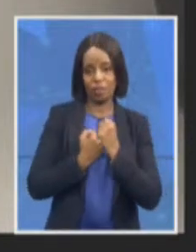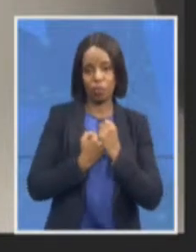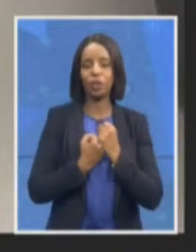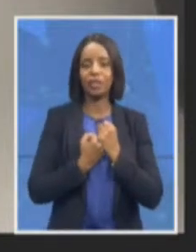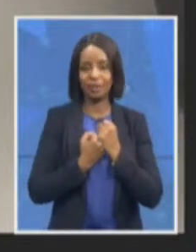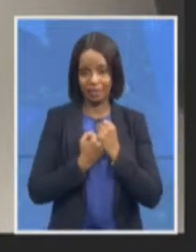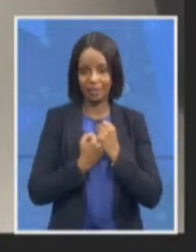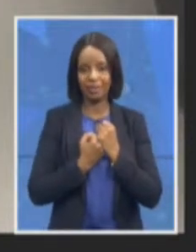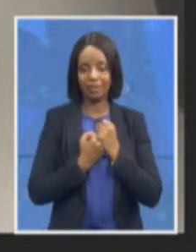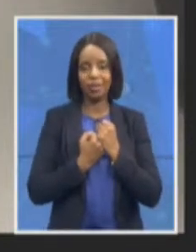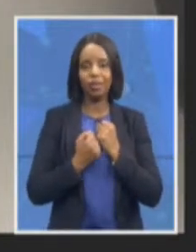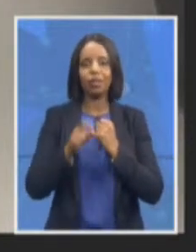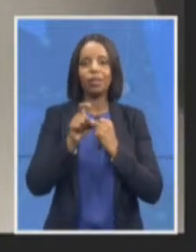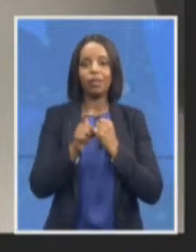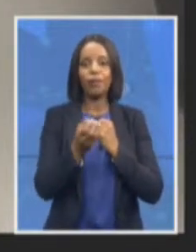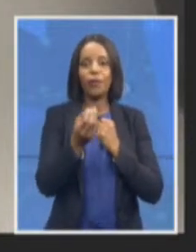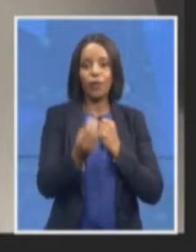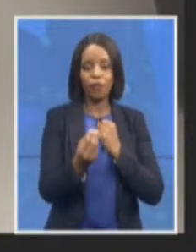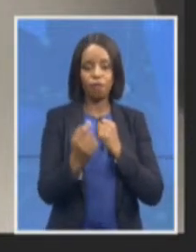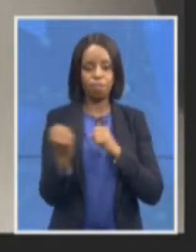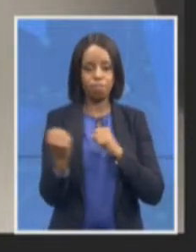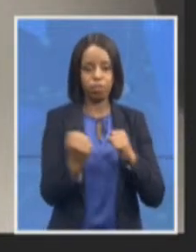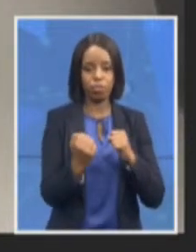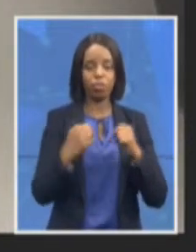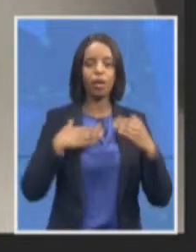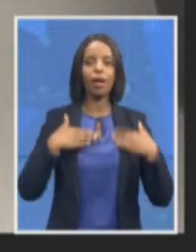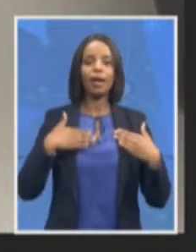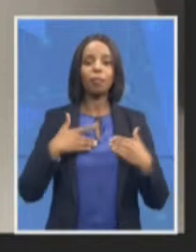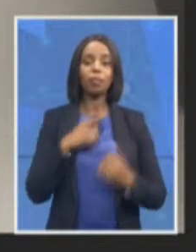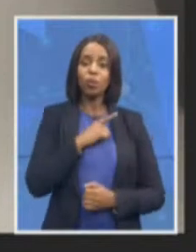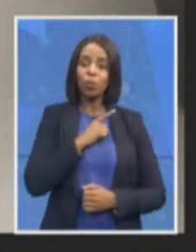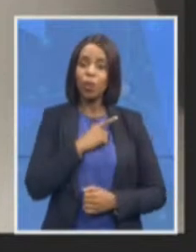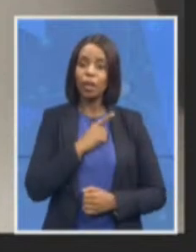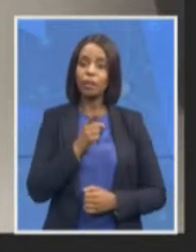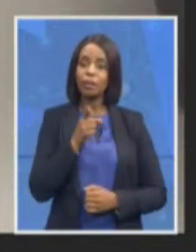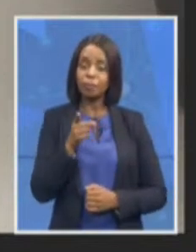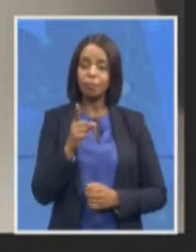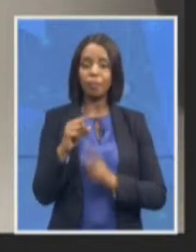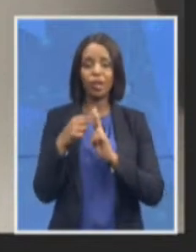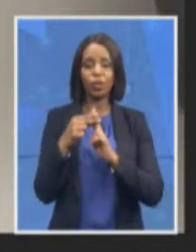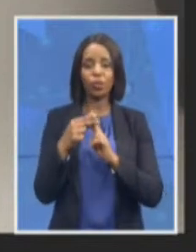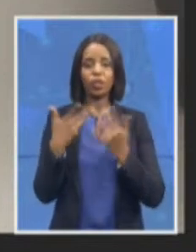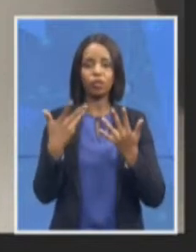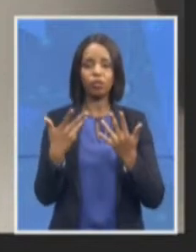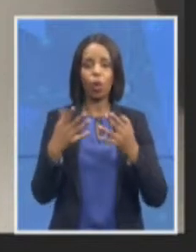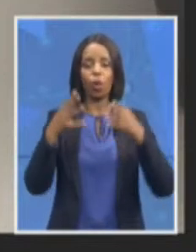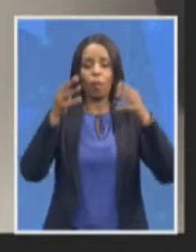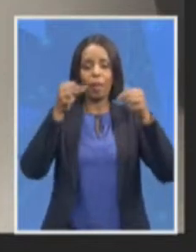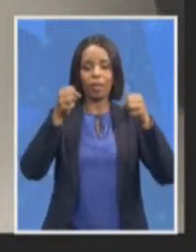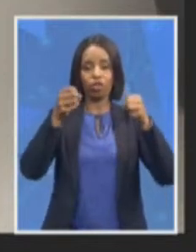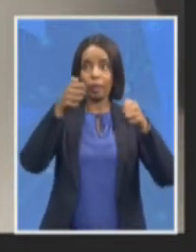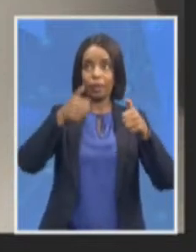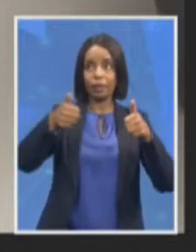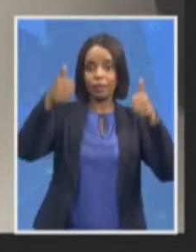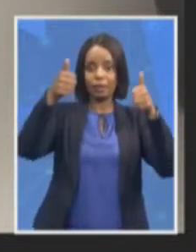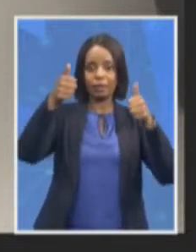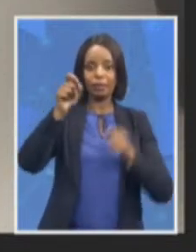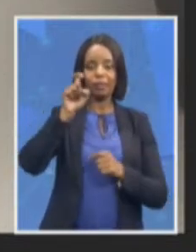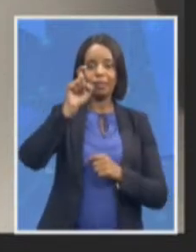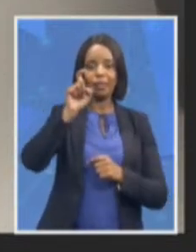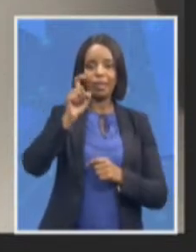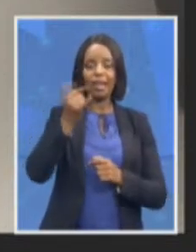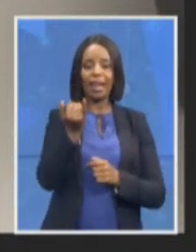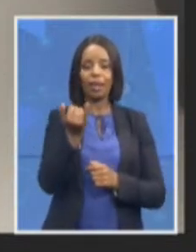unit in the ID as well as a management unit there are a number of deputies in place as well as a chief operating officer and heads of